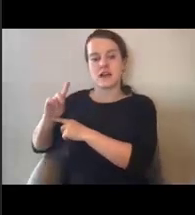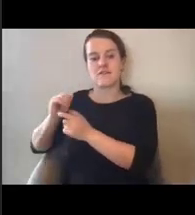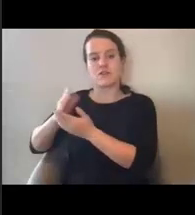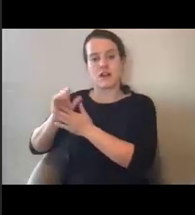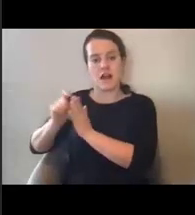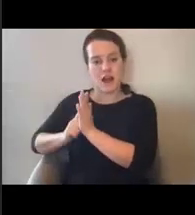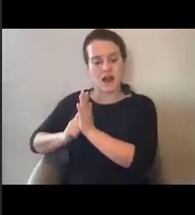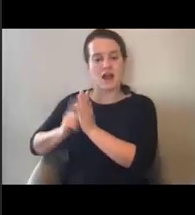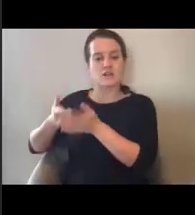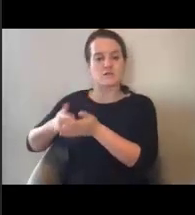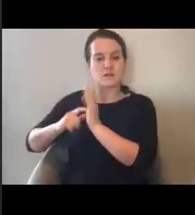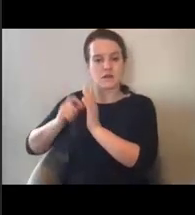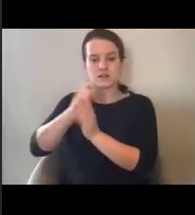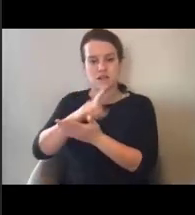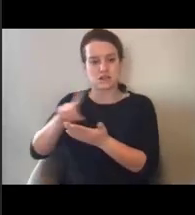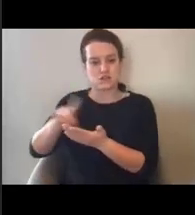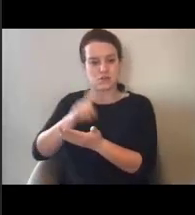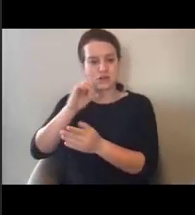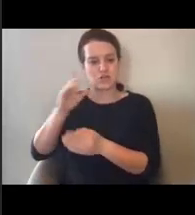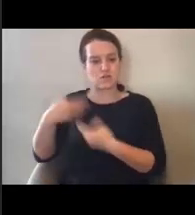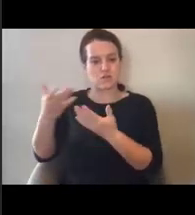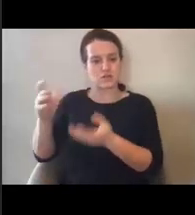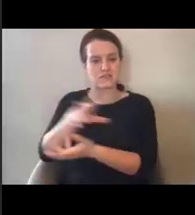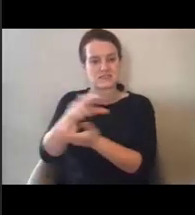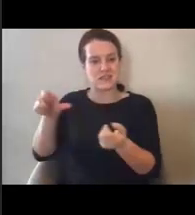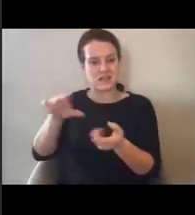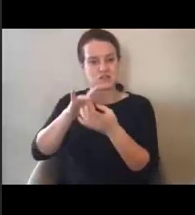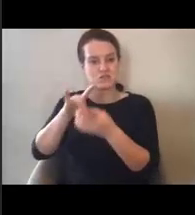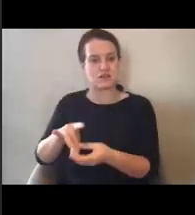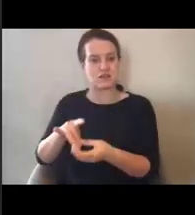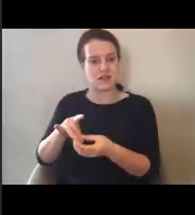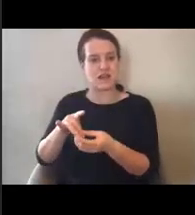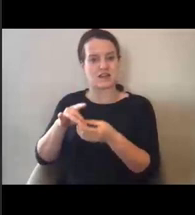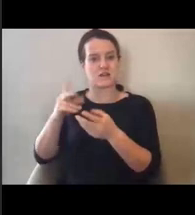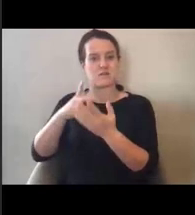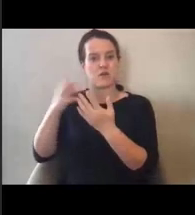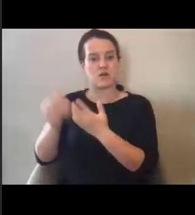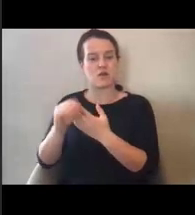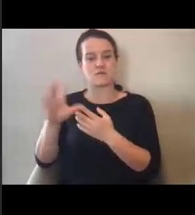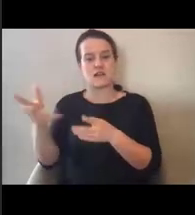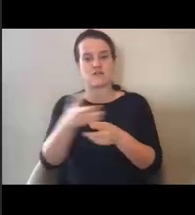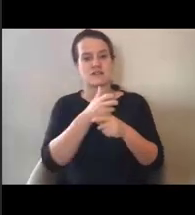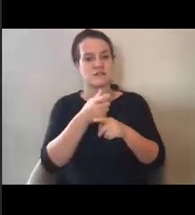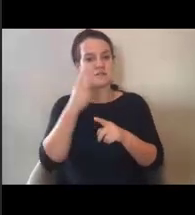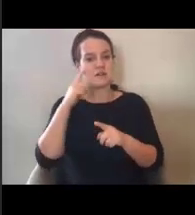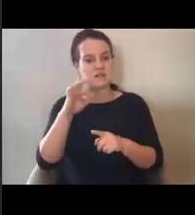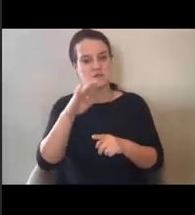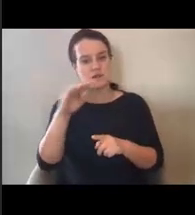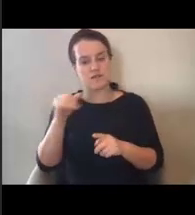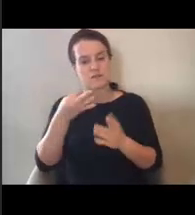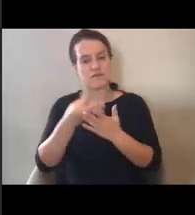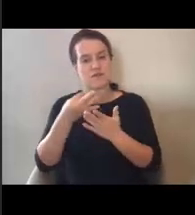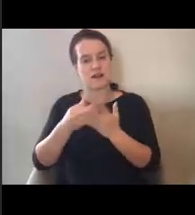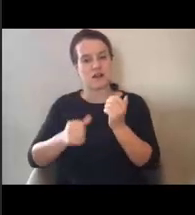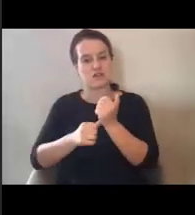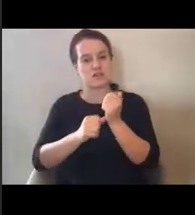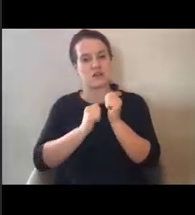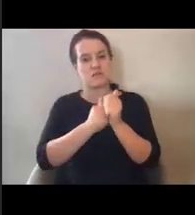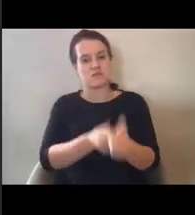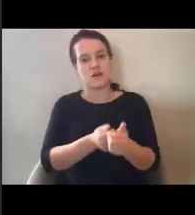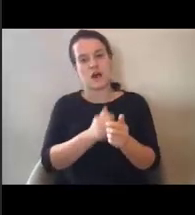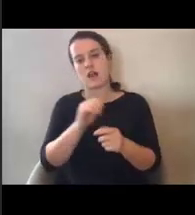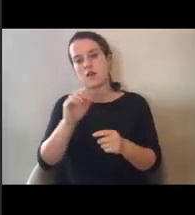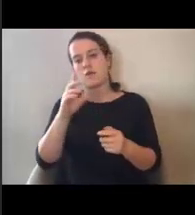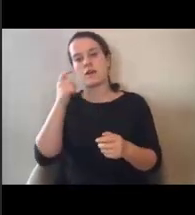delivery of disaster related programs and activities by FEMA and recipients of FEMA financial assistance on the basis of race,